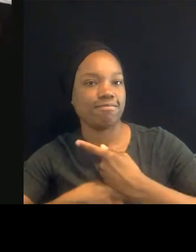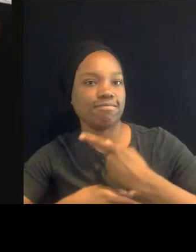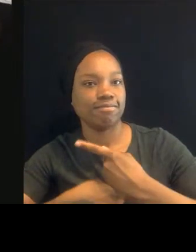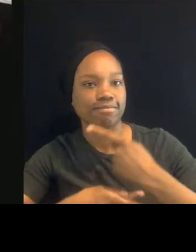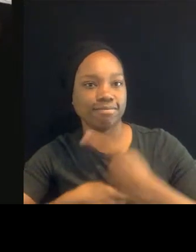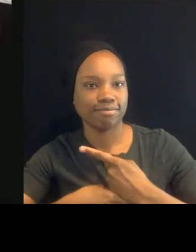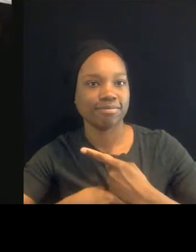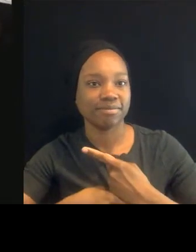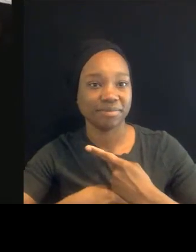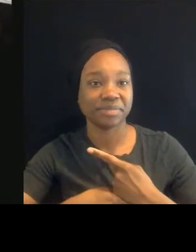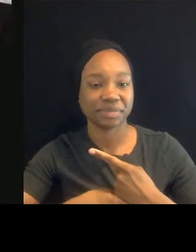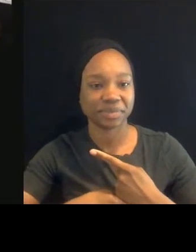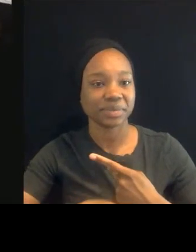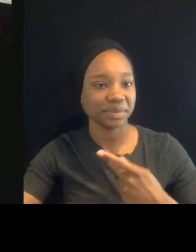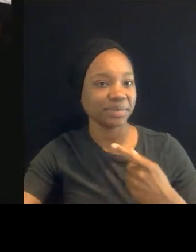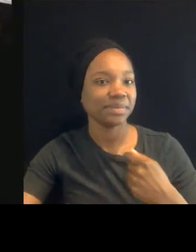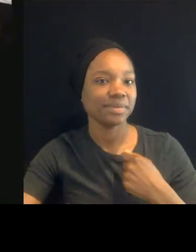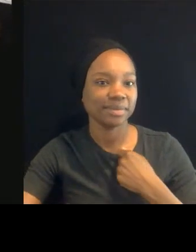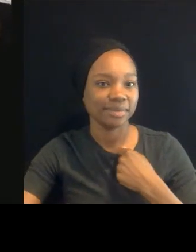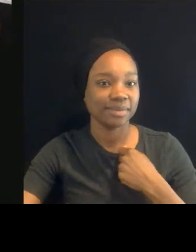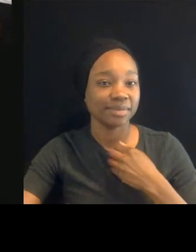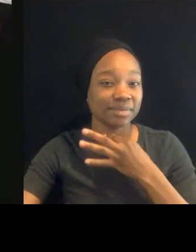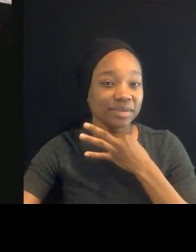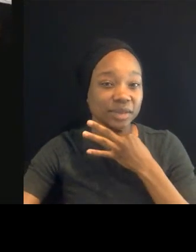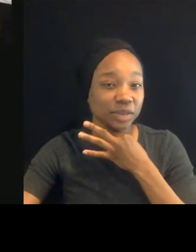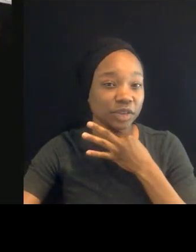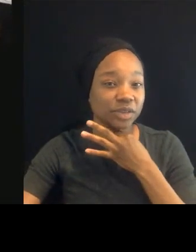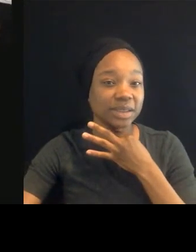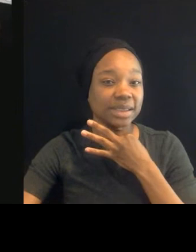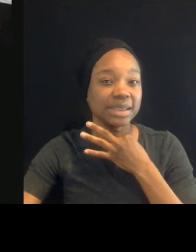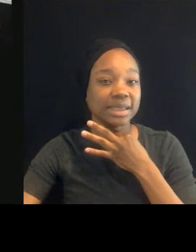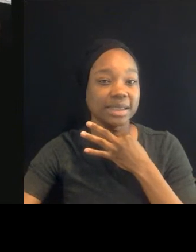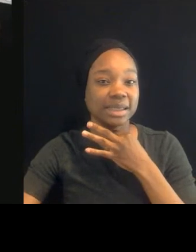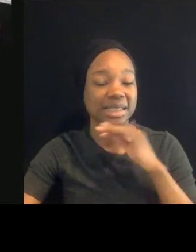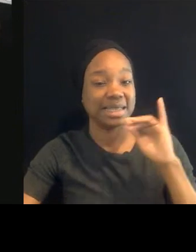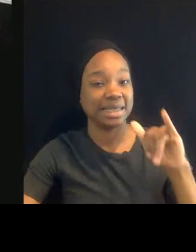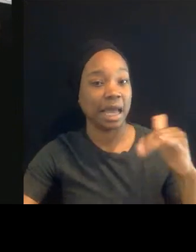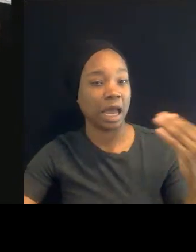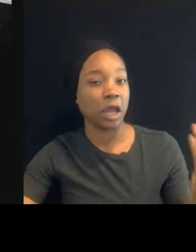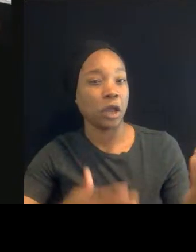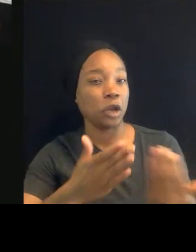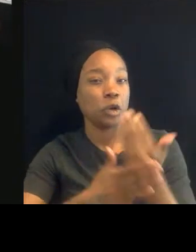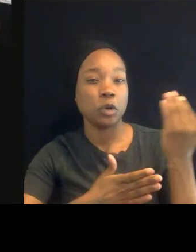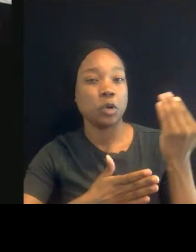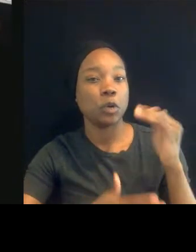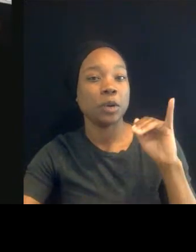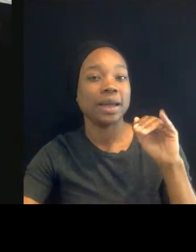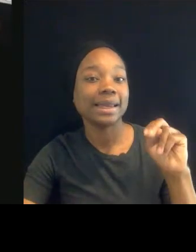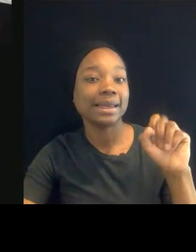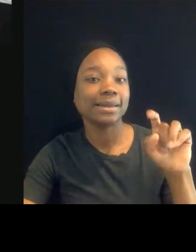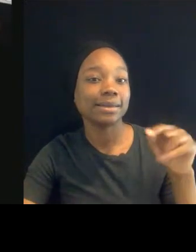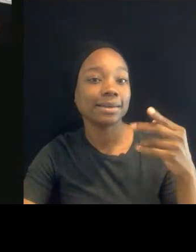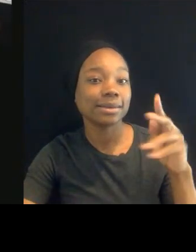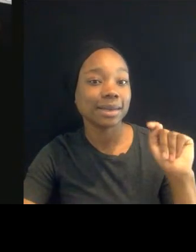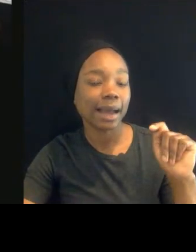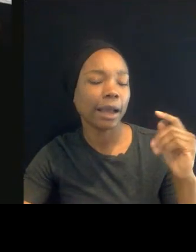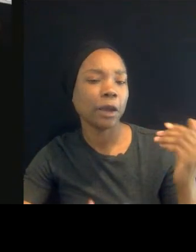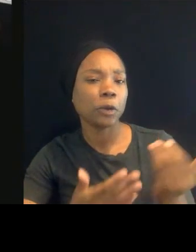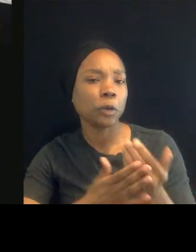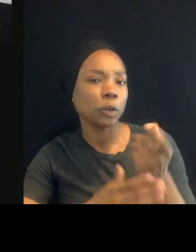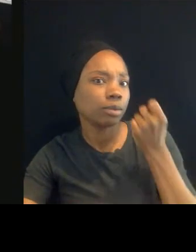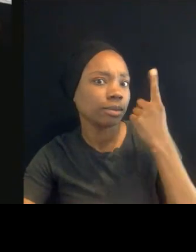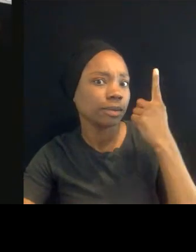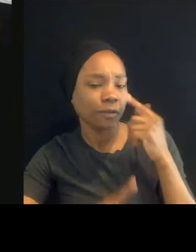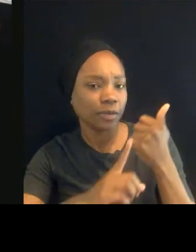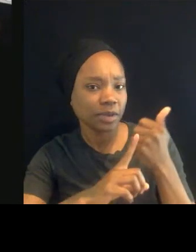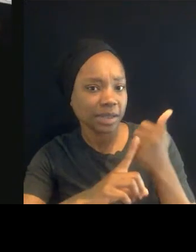is that a relatively new insight for you, Dr. Harrison? And I'm wondering if it's a relatively new insight for others. I'm